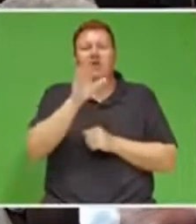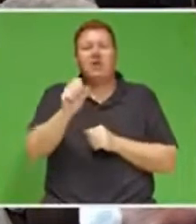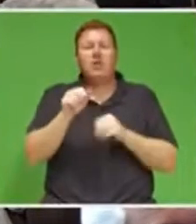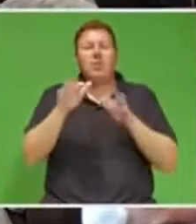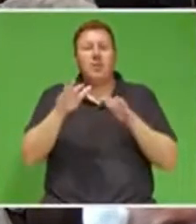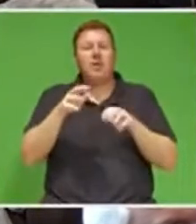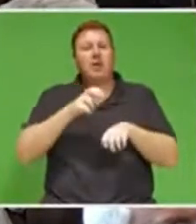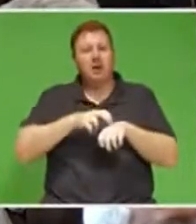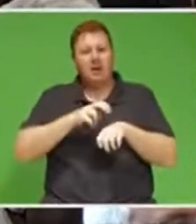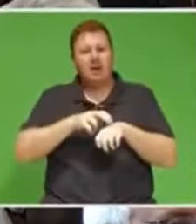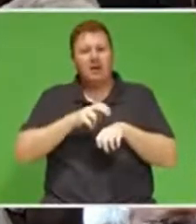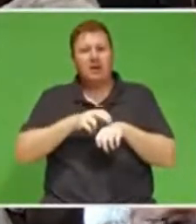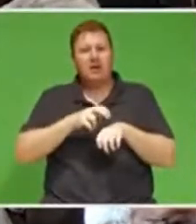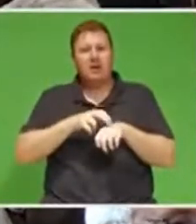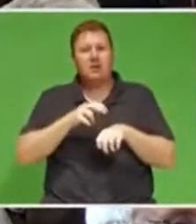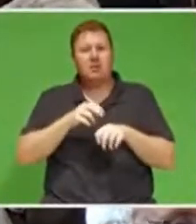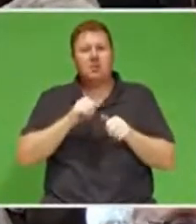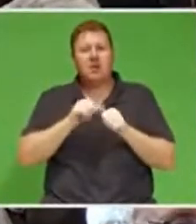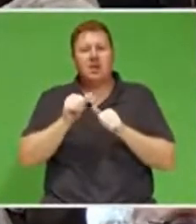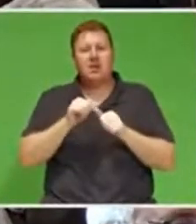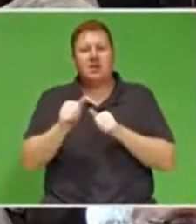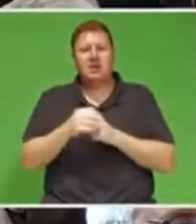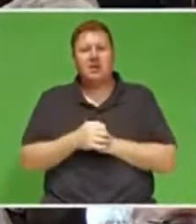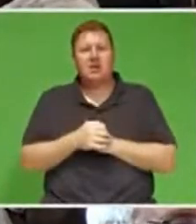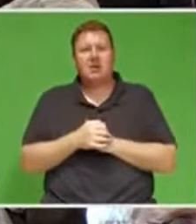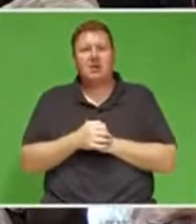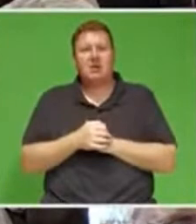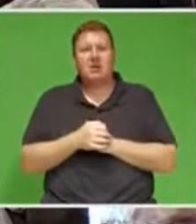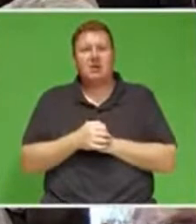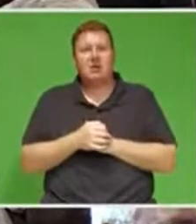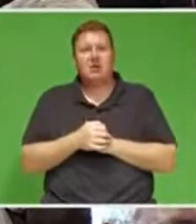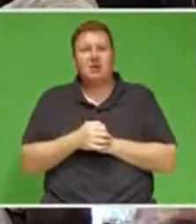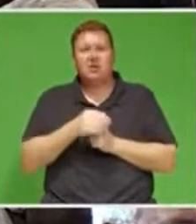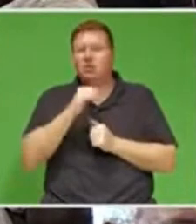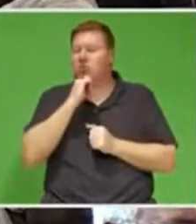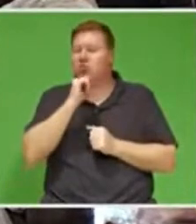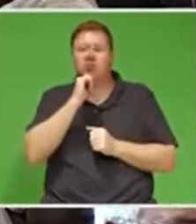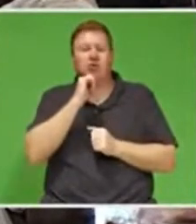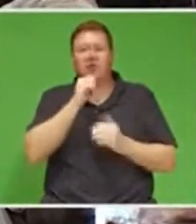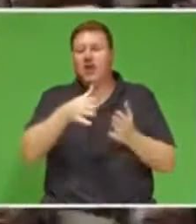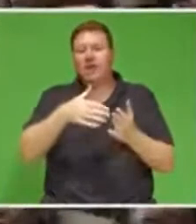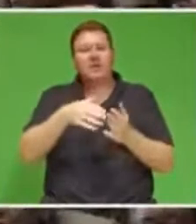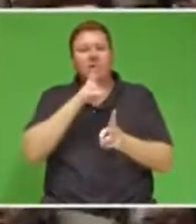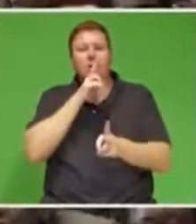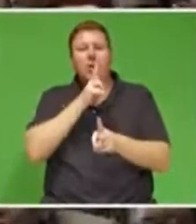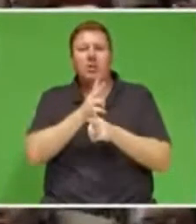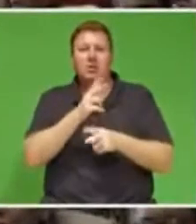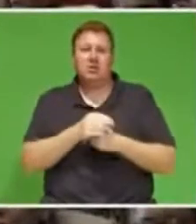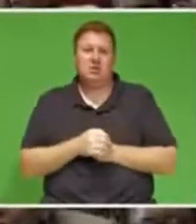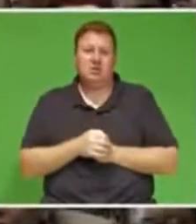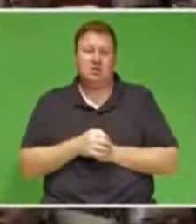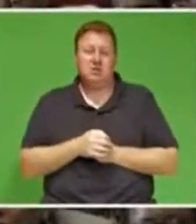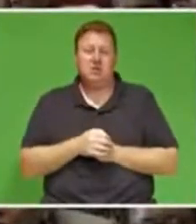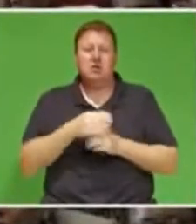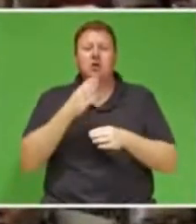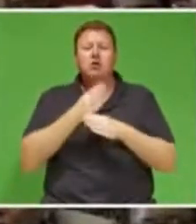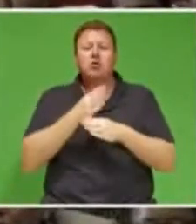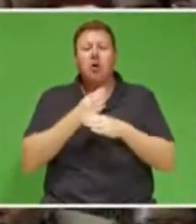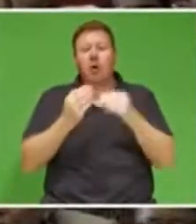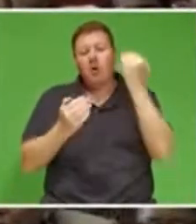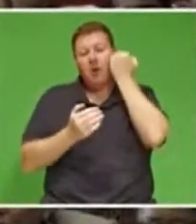It is the job of government